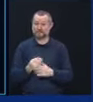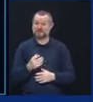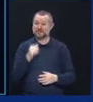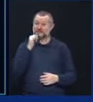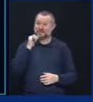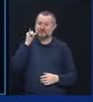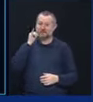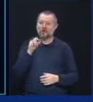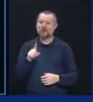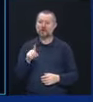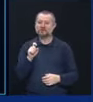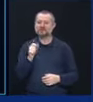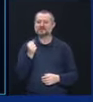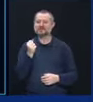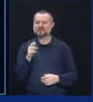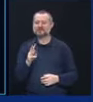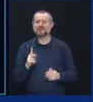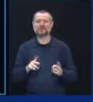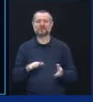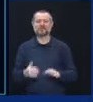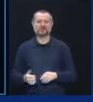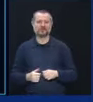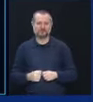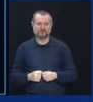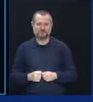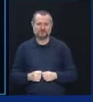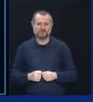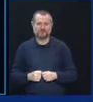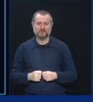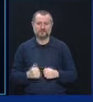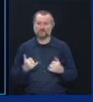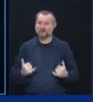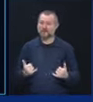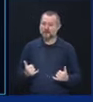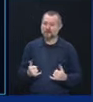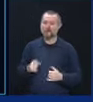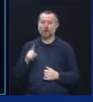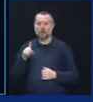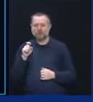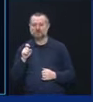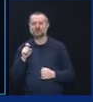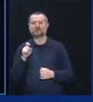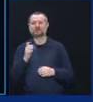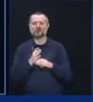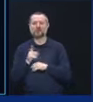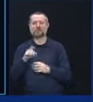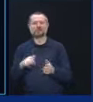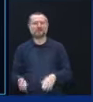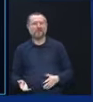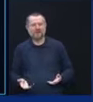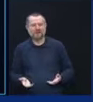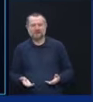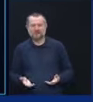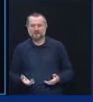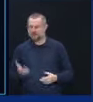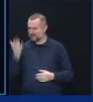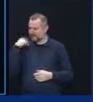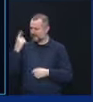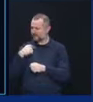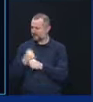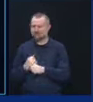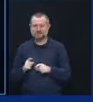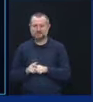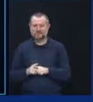One hundred people will die today. This is a